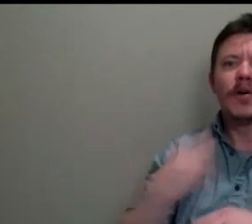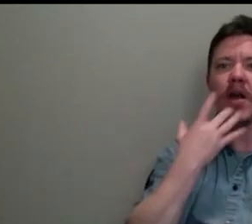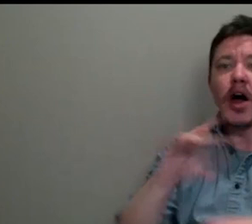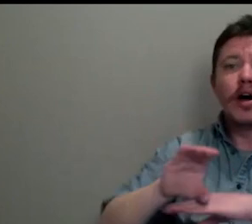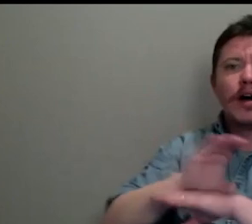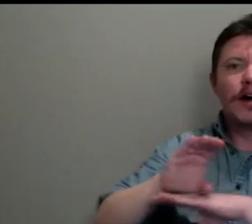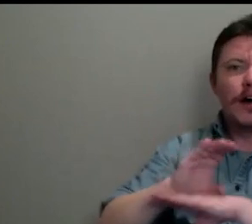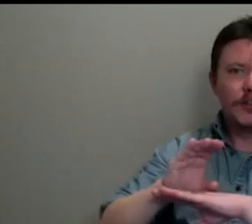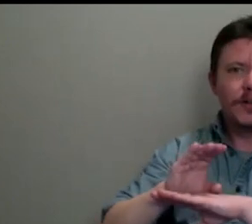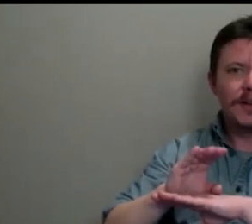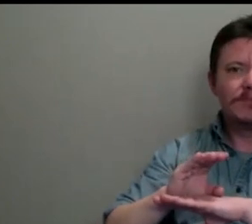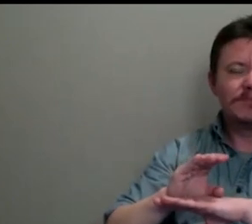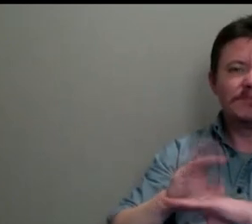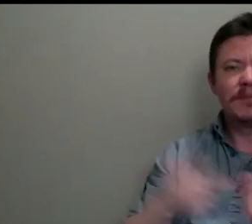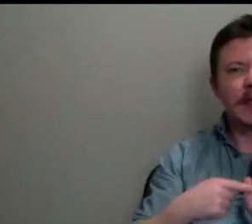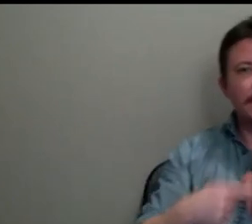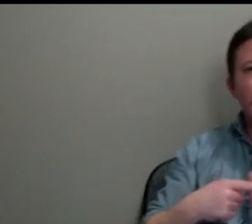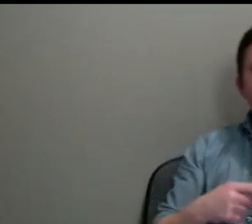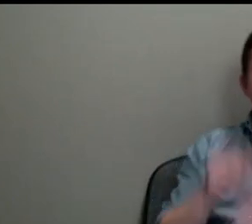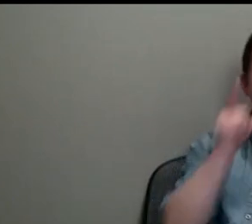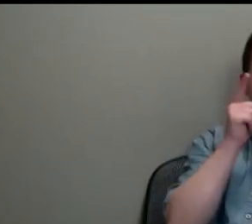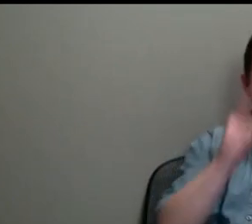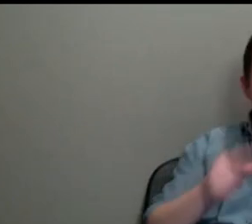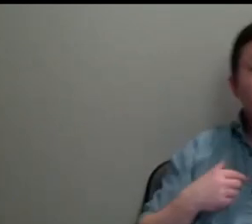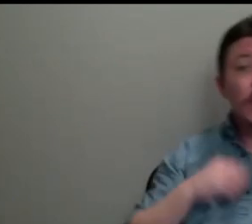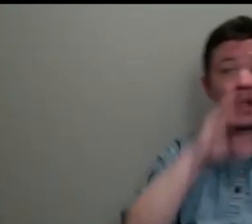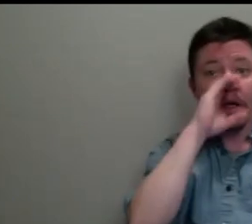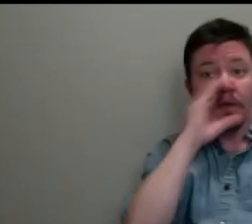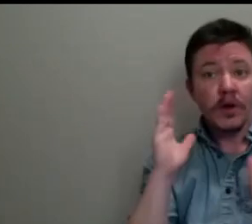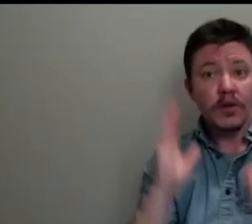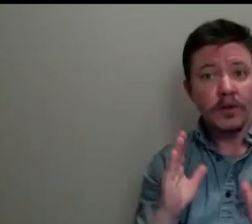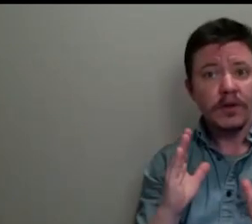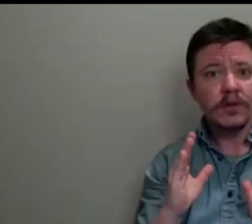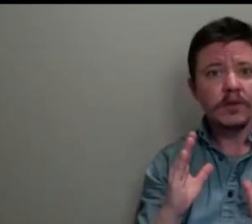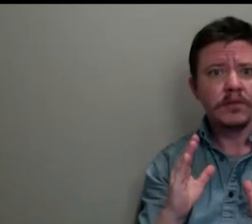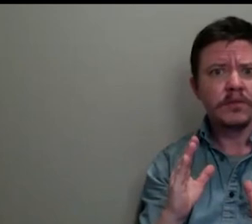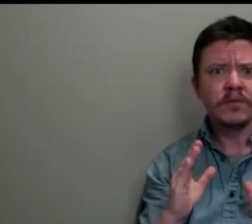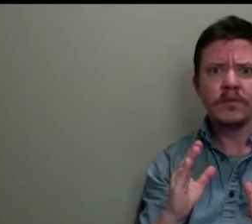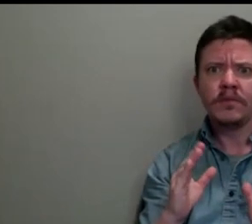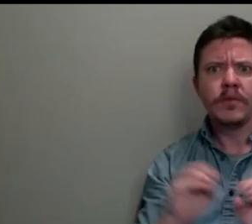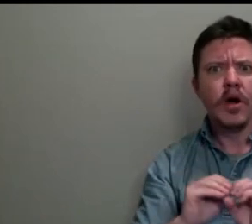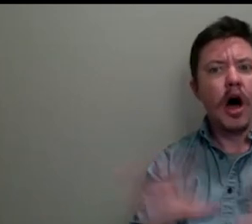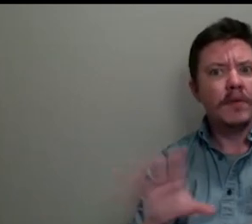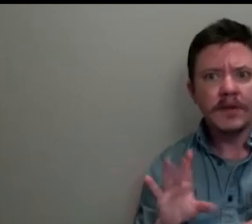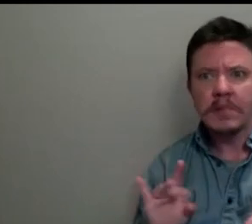Le Déjeuner, the lunch. And the cartoonist obviously picked up on the sort of